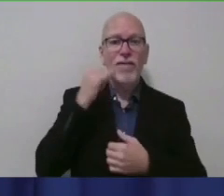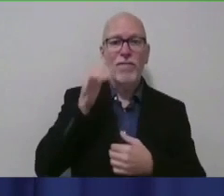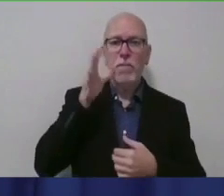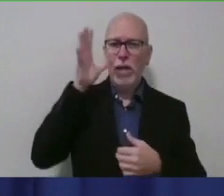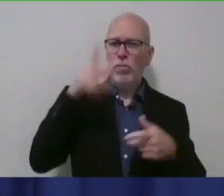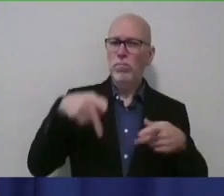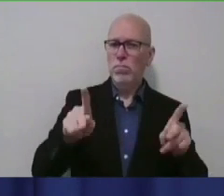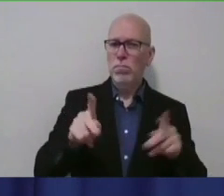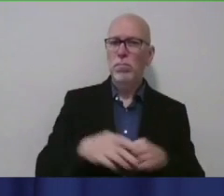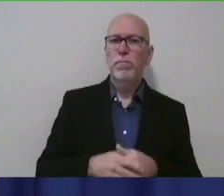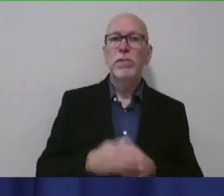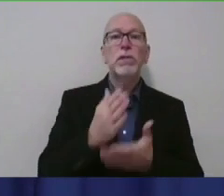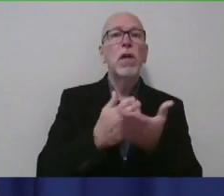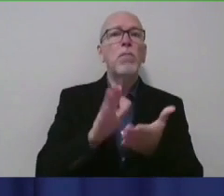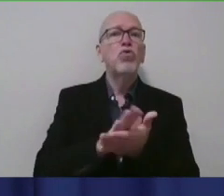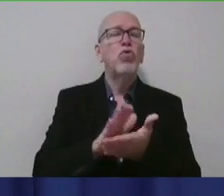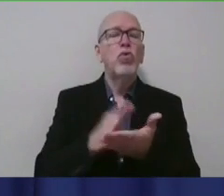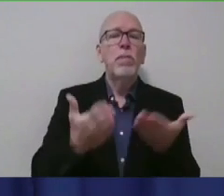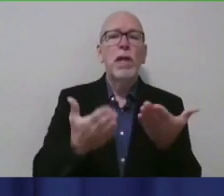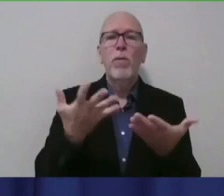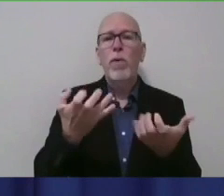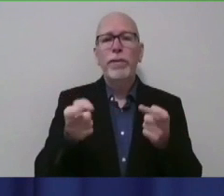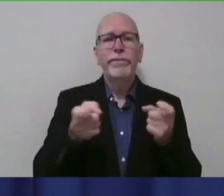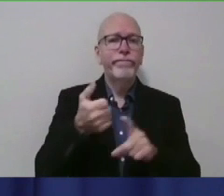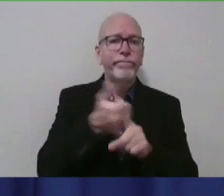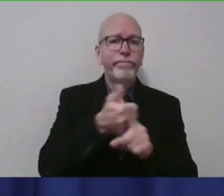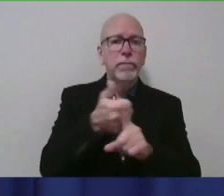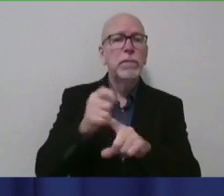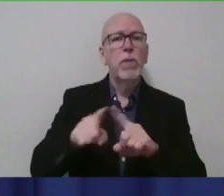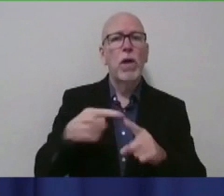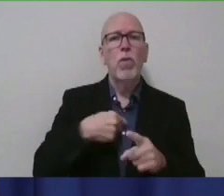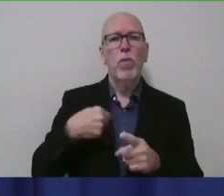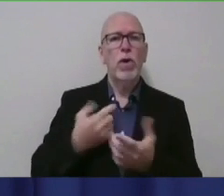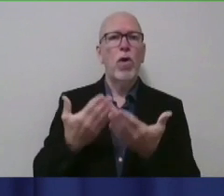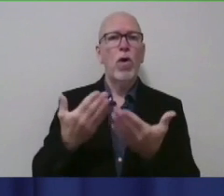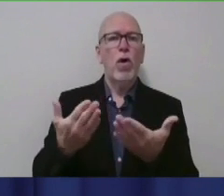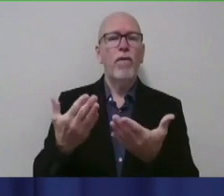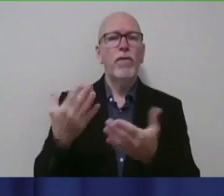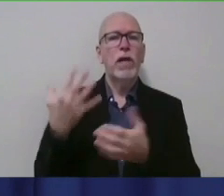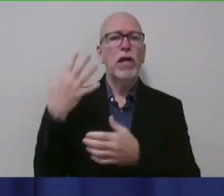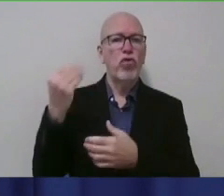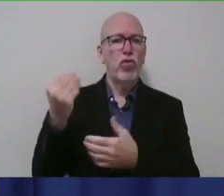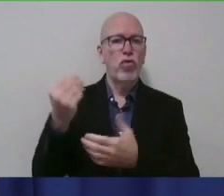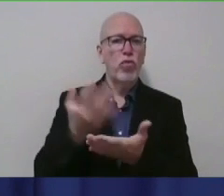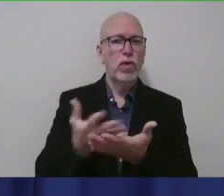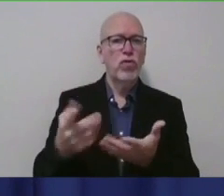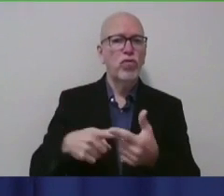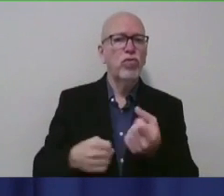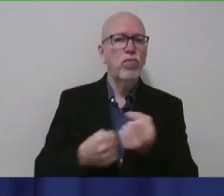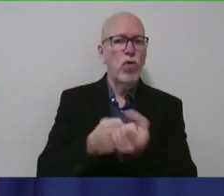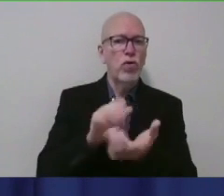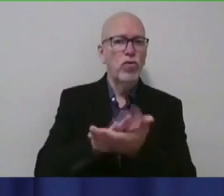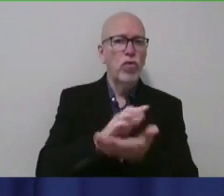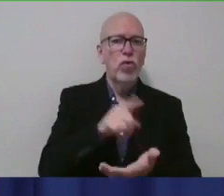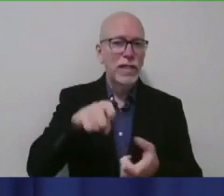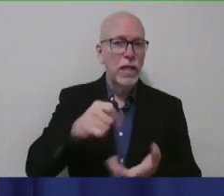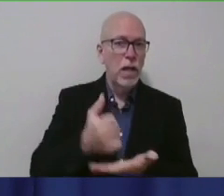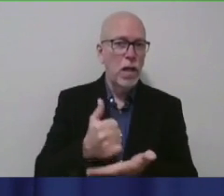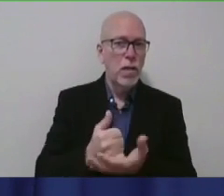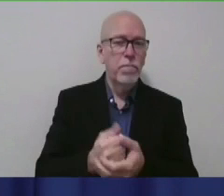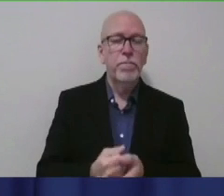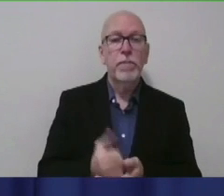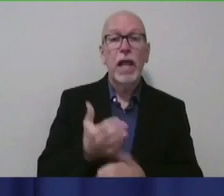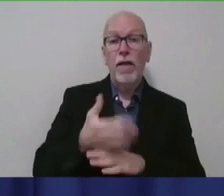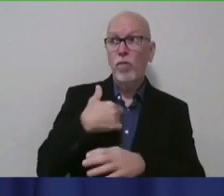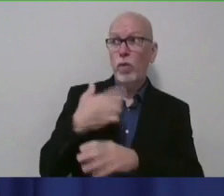Some schools may want to handle this in-house, but we are also offering external resources to support schools who need help. Once we get those